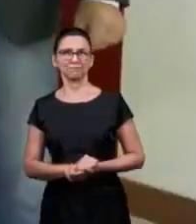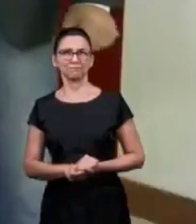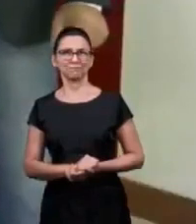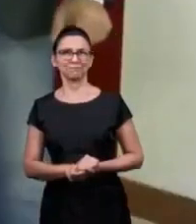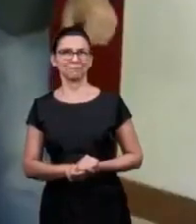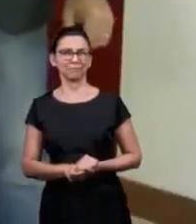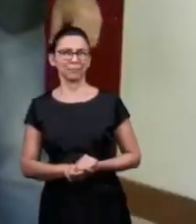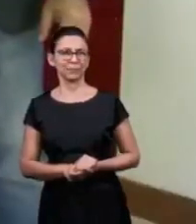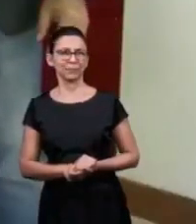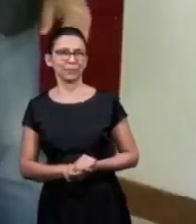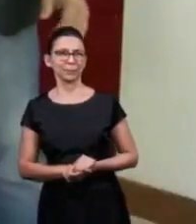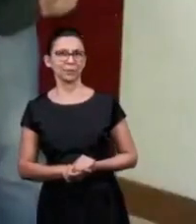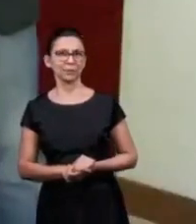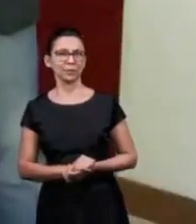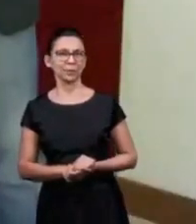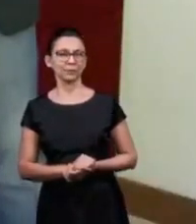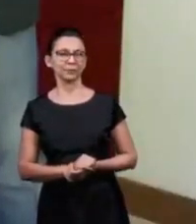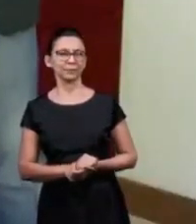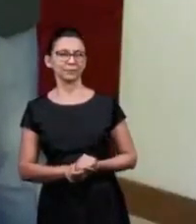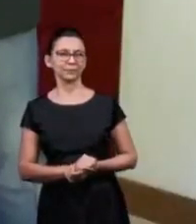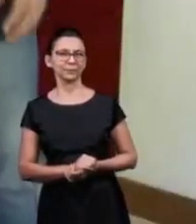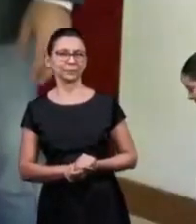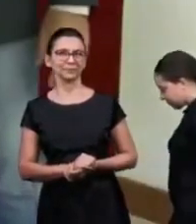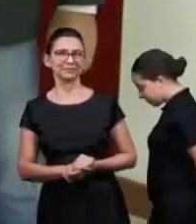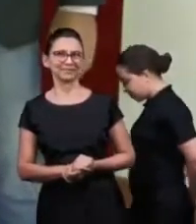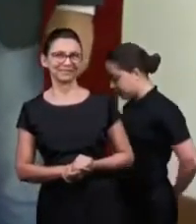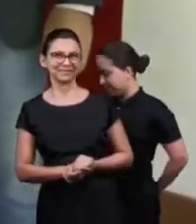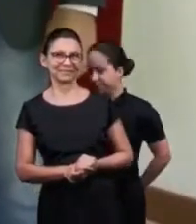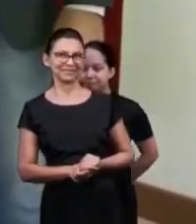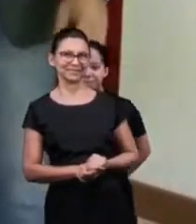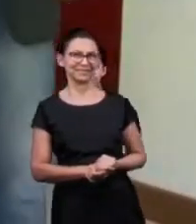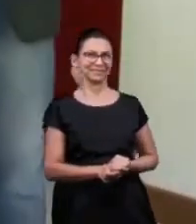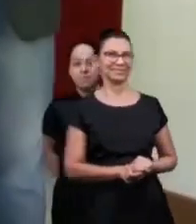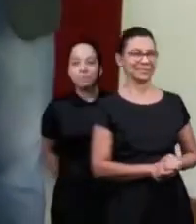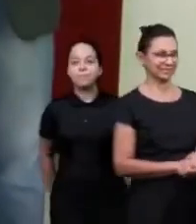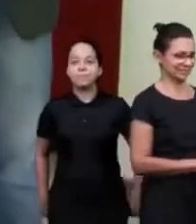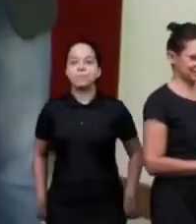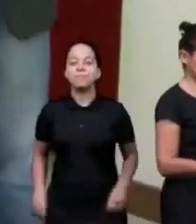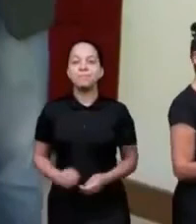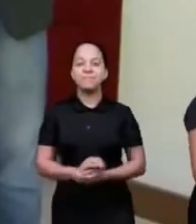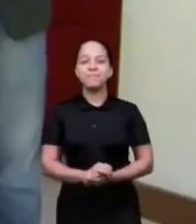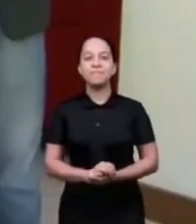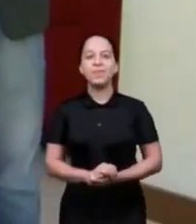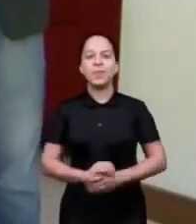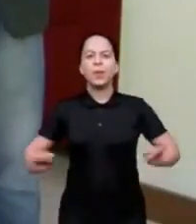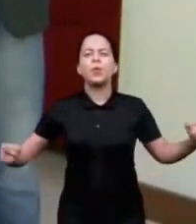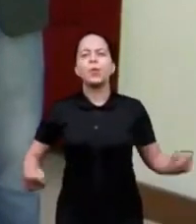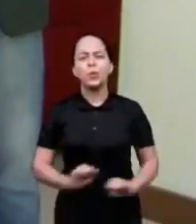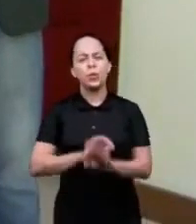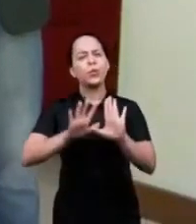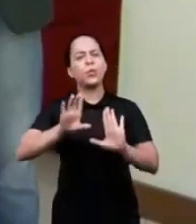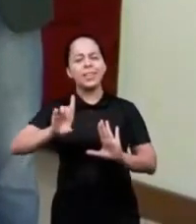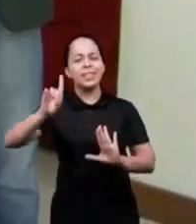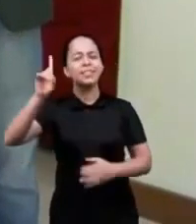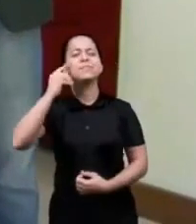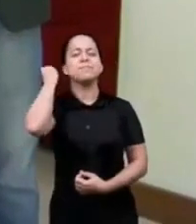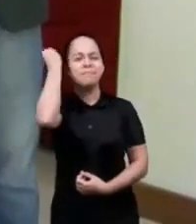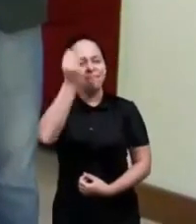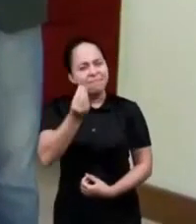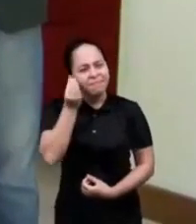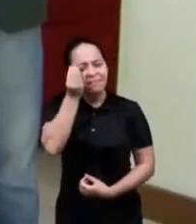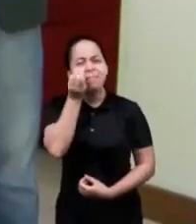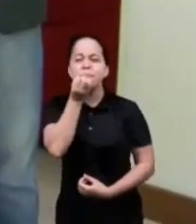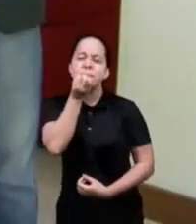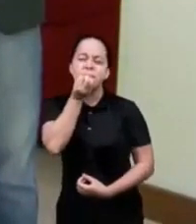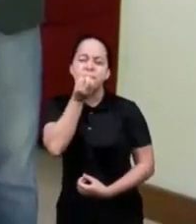praise the name of the Lord we are getting to the end of another experience of blessing the seminar